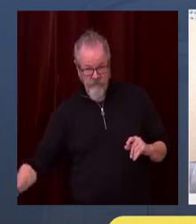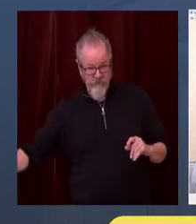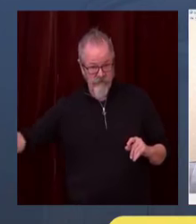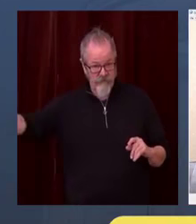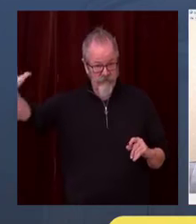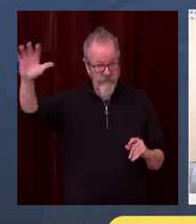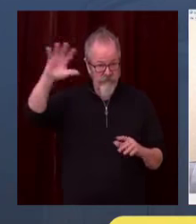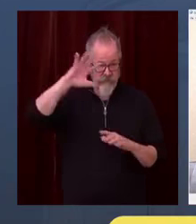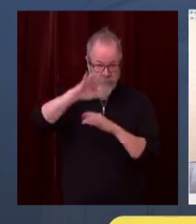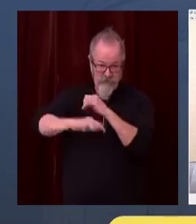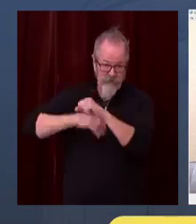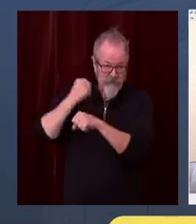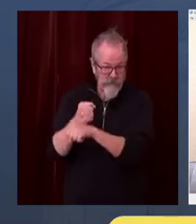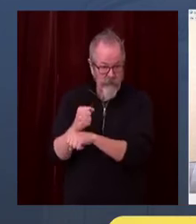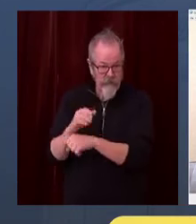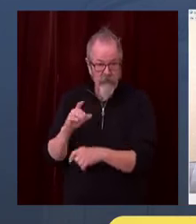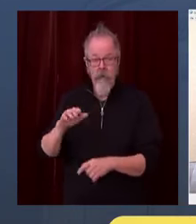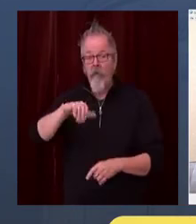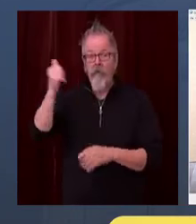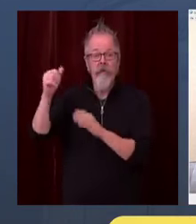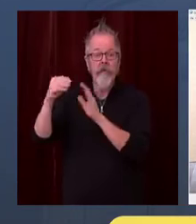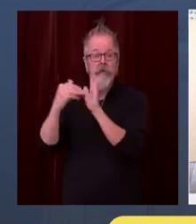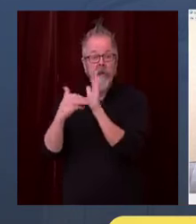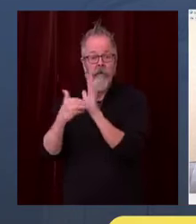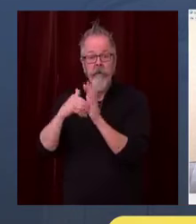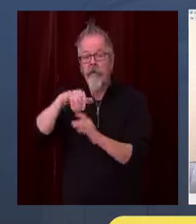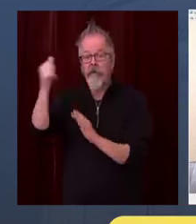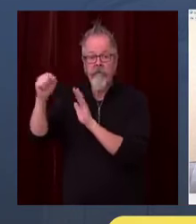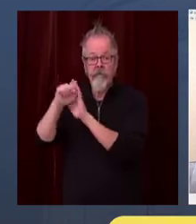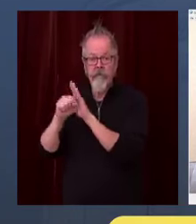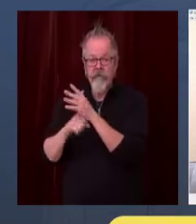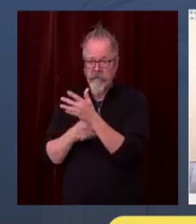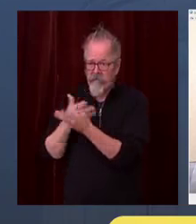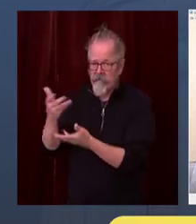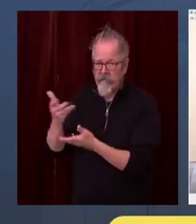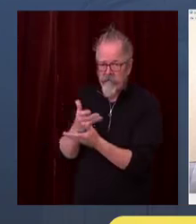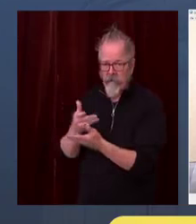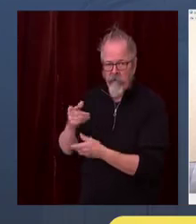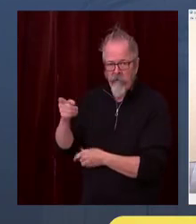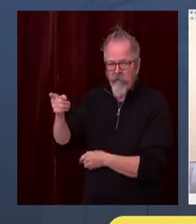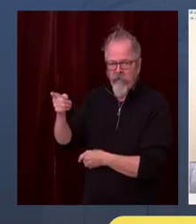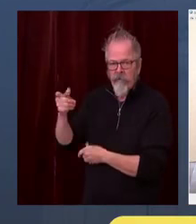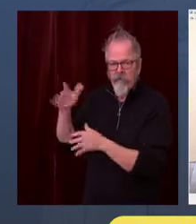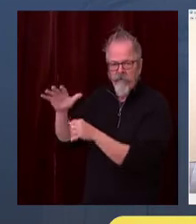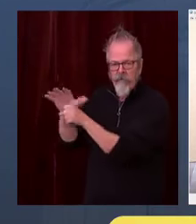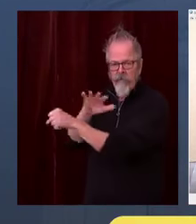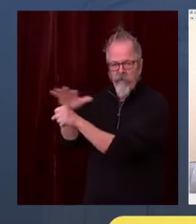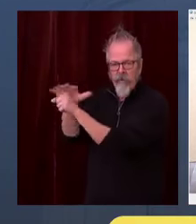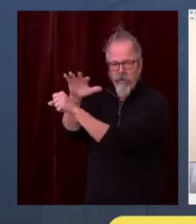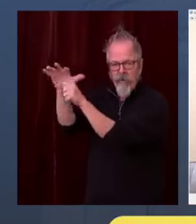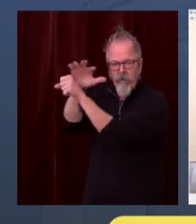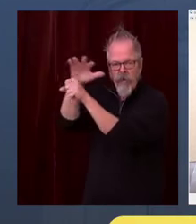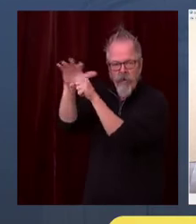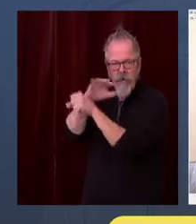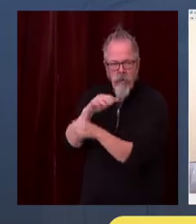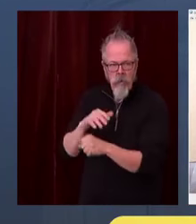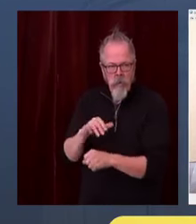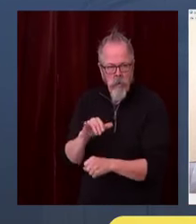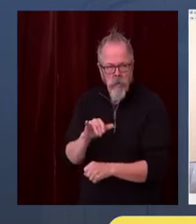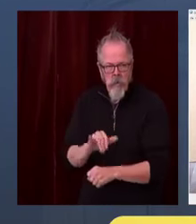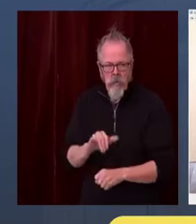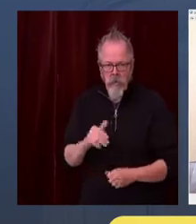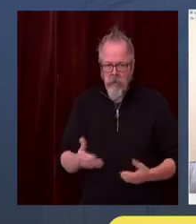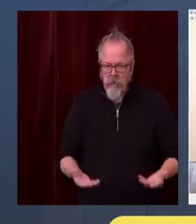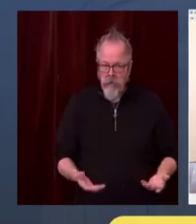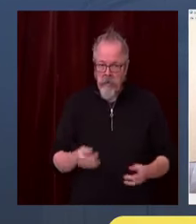state to receive care. Thankfully, the leadership here in the state has resulted in us being in a much better position overall than other states around the